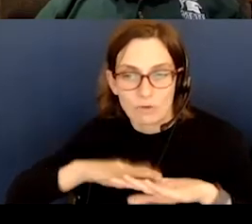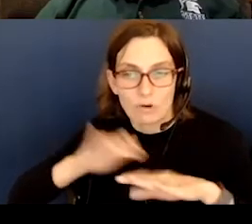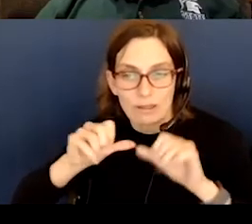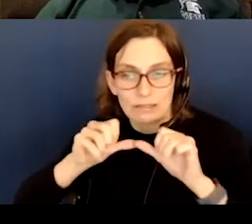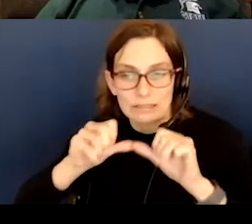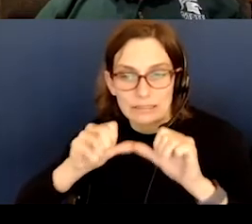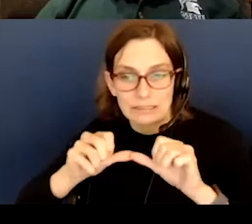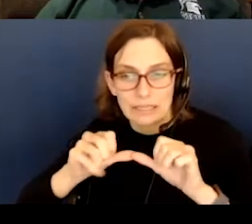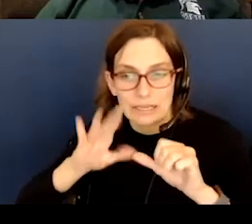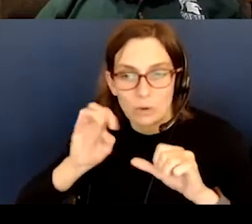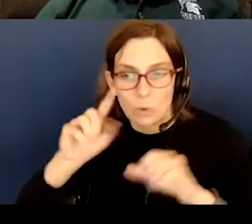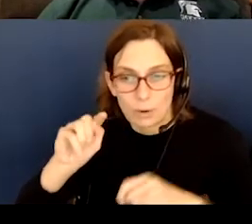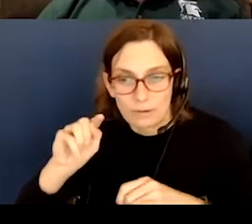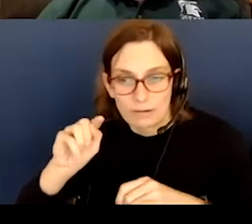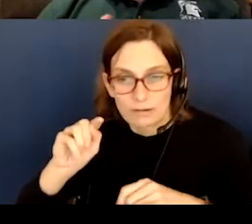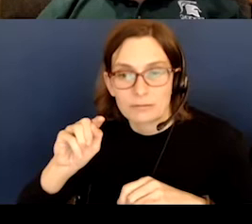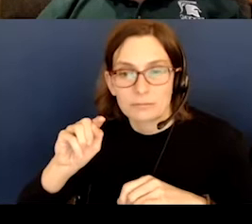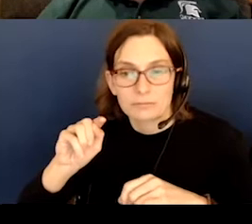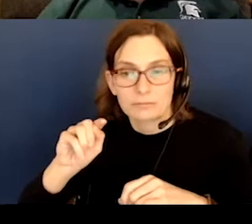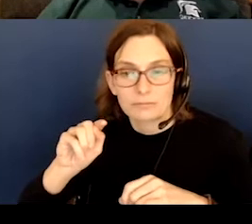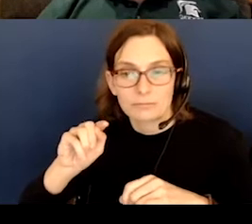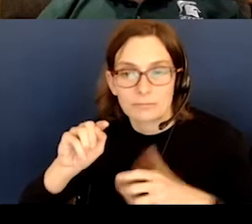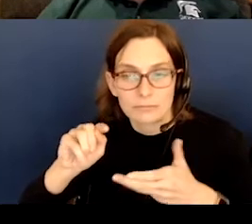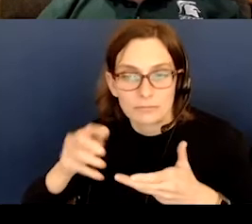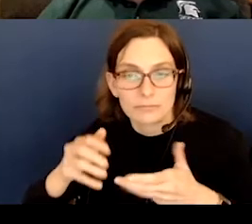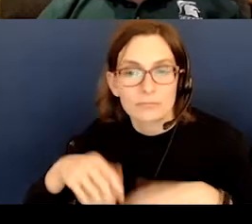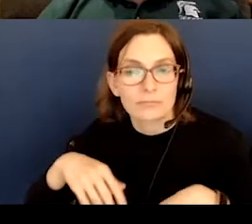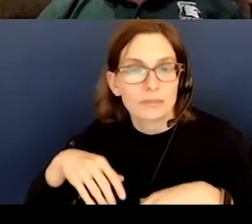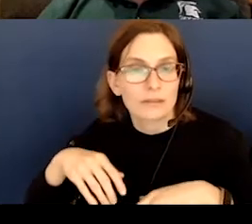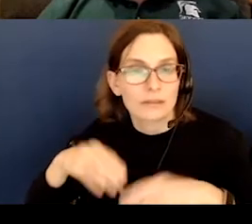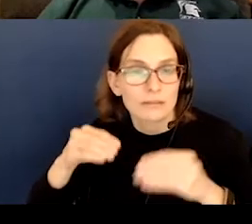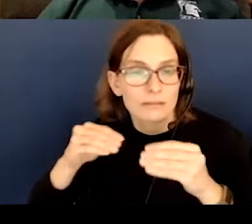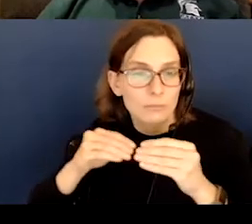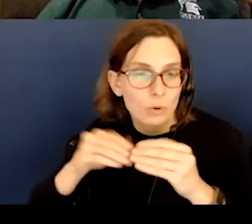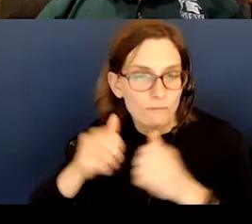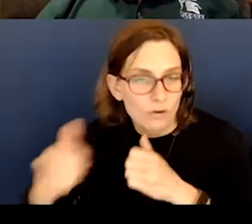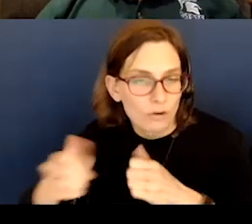So that extra further distance is what accounts for that third of a day.